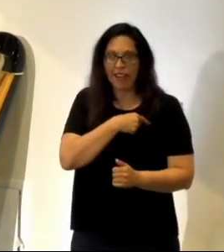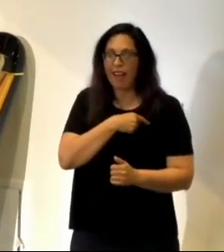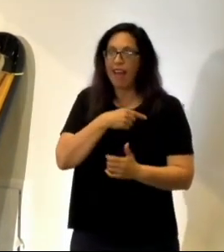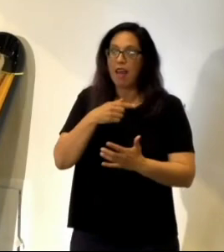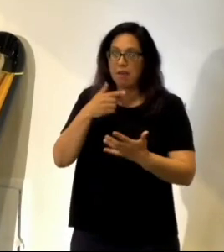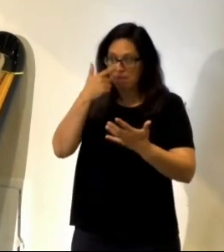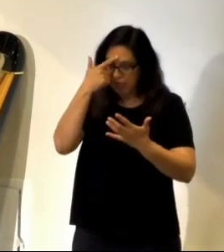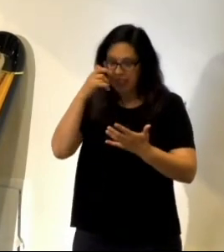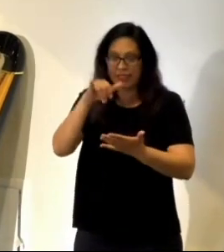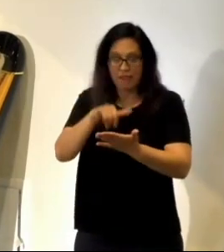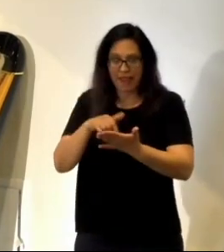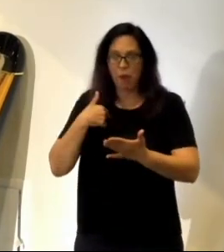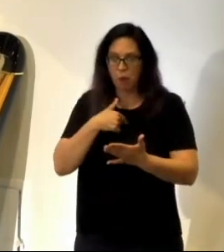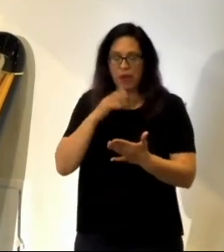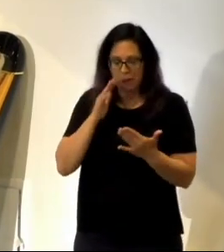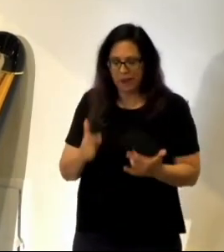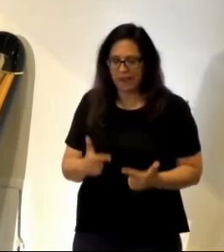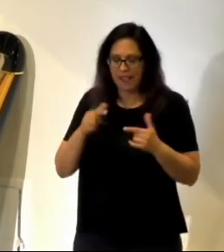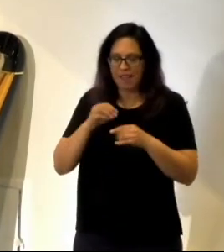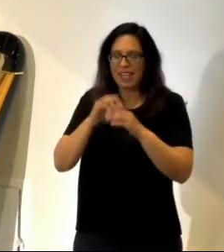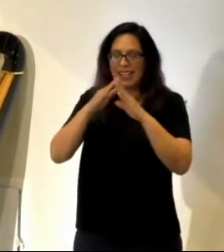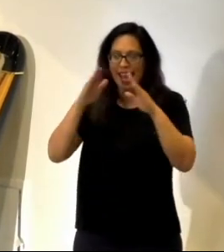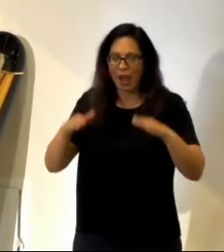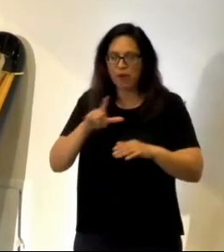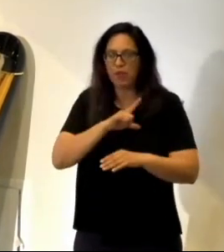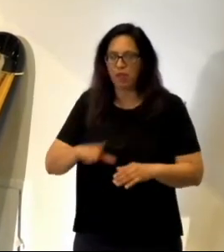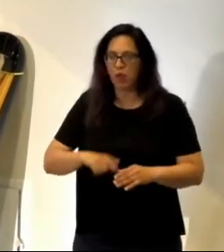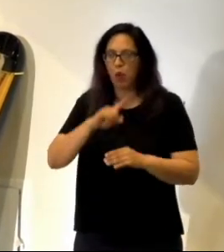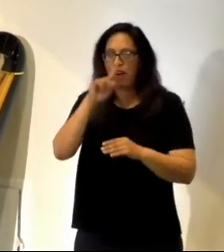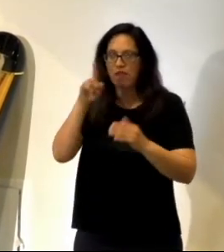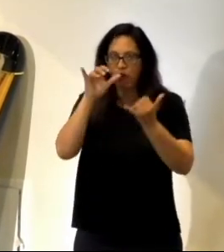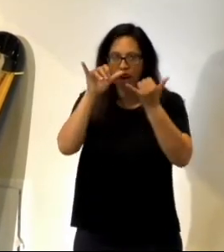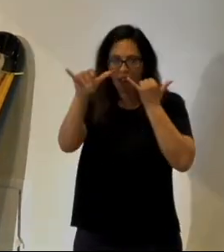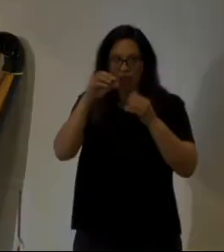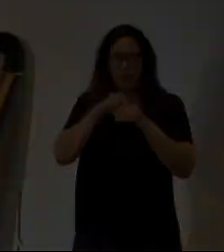the house of the Lord forever. In Jesus' name, amen.